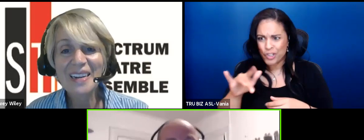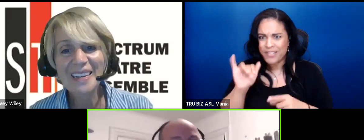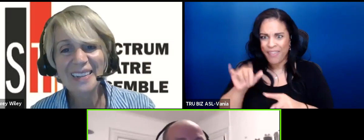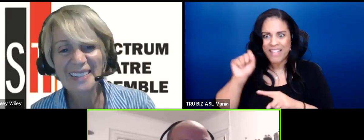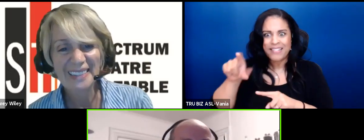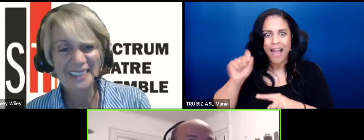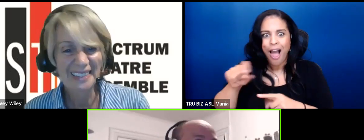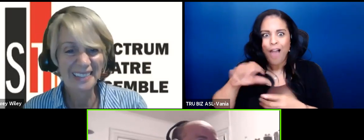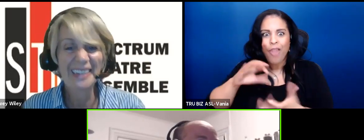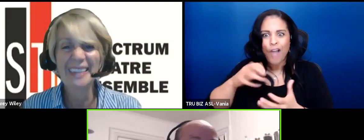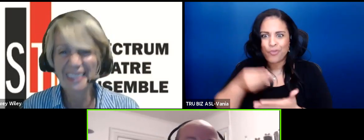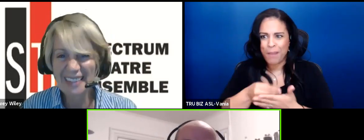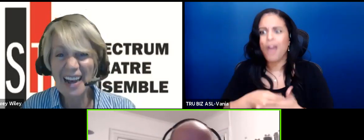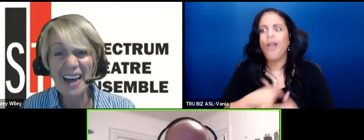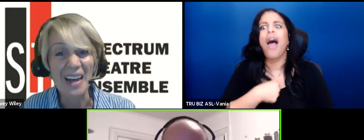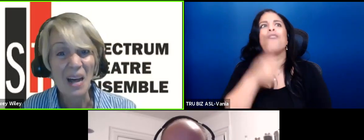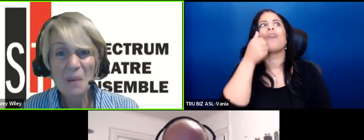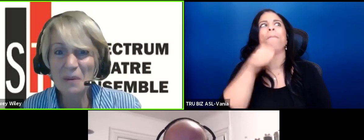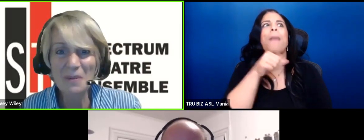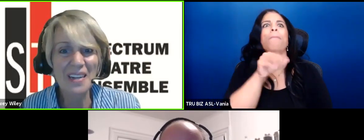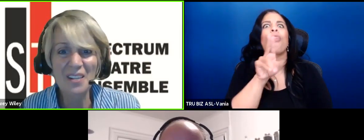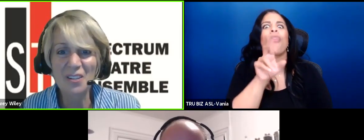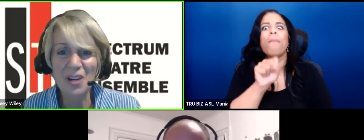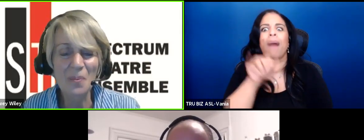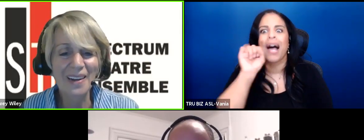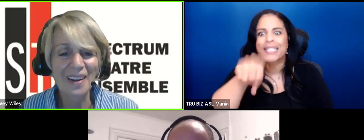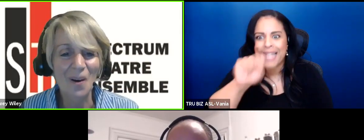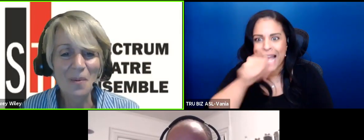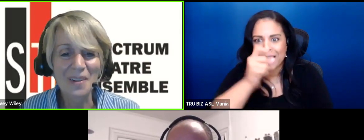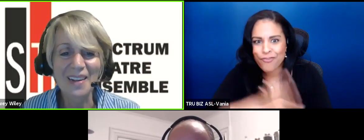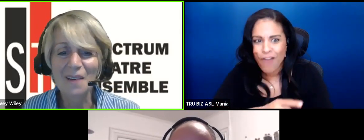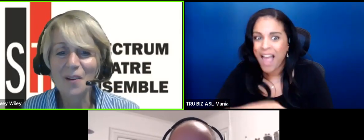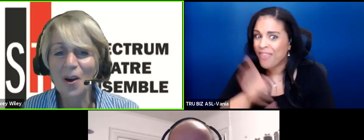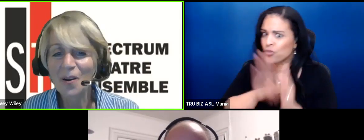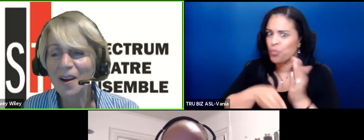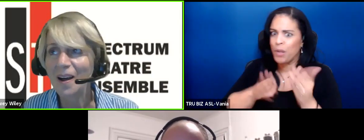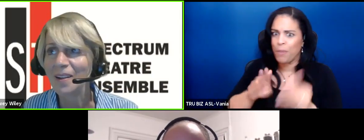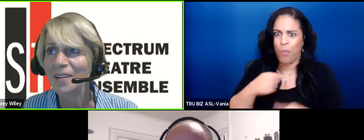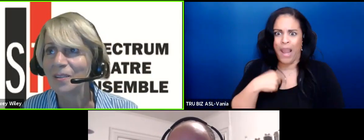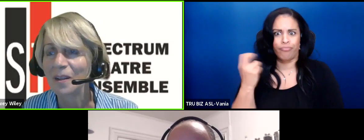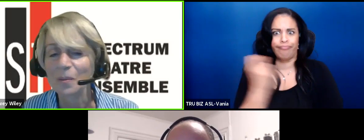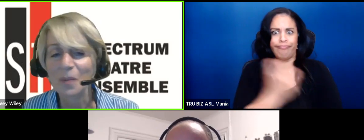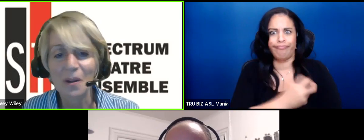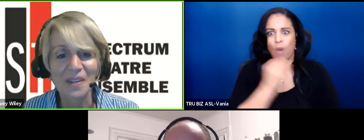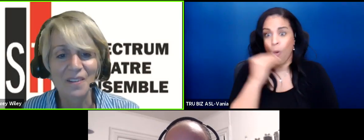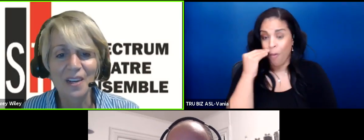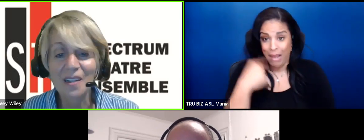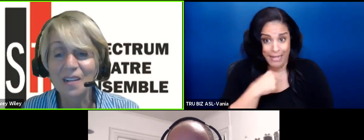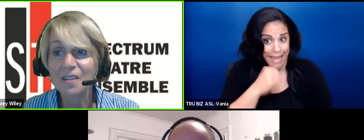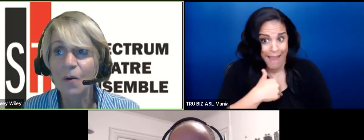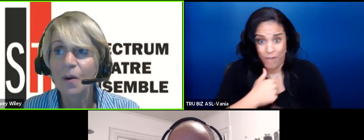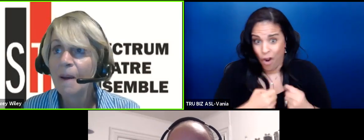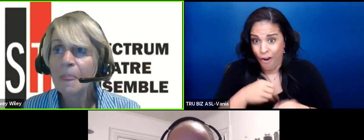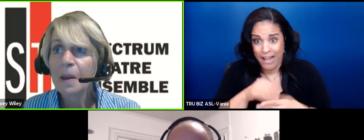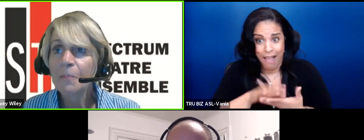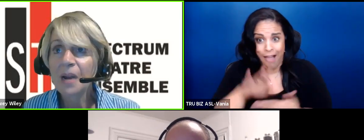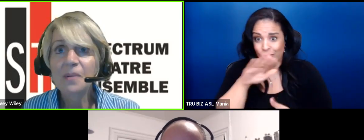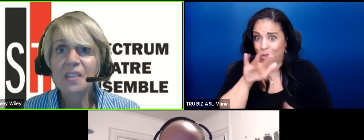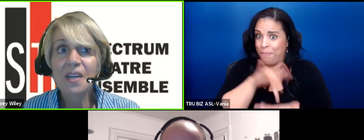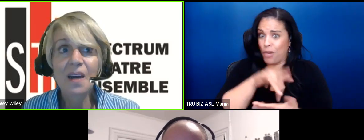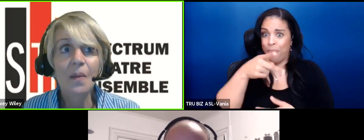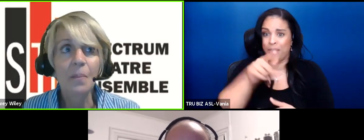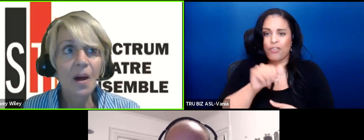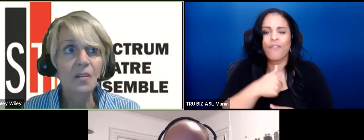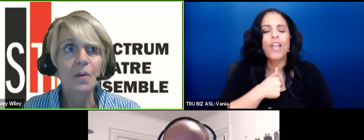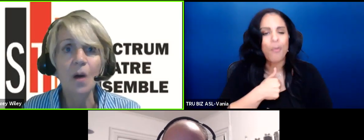oh man I remember those buses oh my god yeah it was such a cheap way to get home because I didn't have a car at college in the middle of Pennsylvania and so but